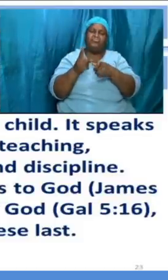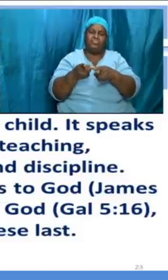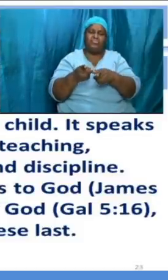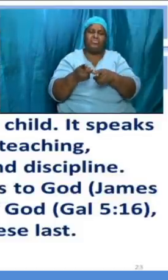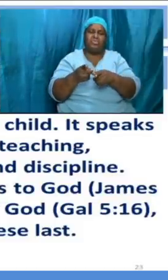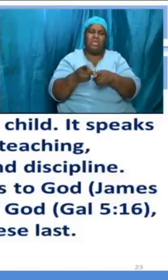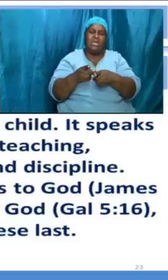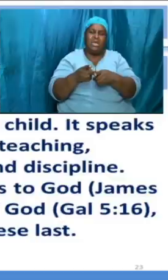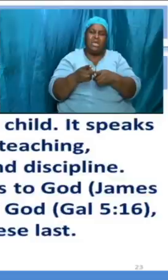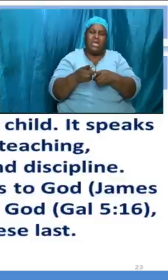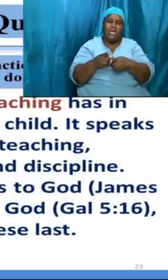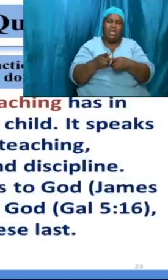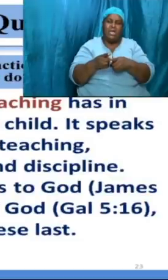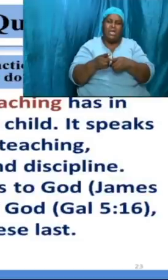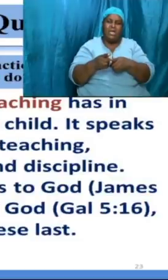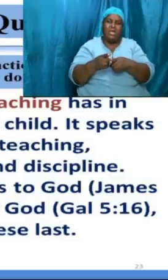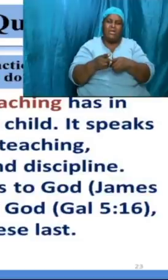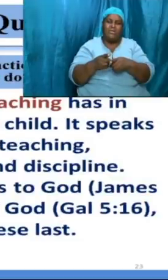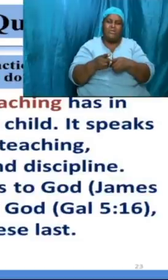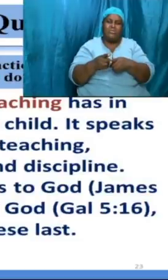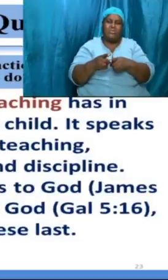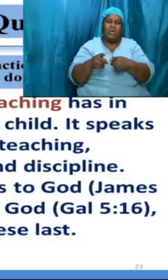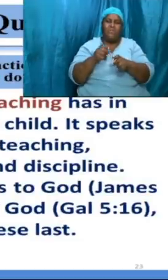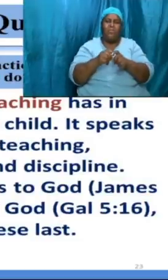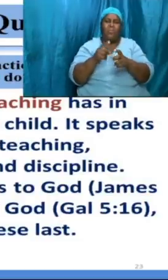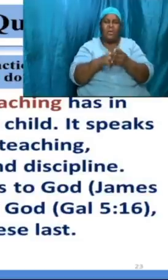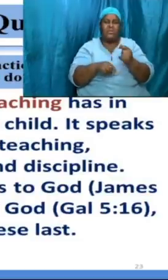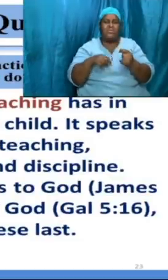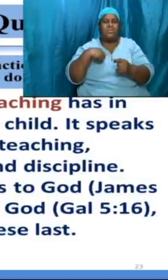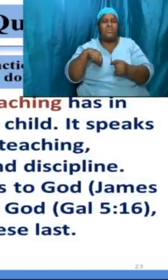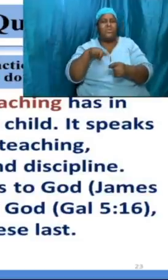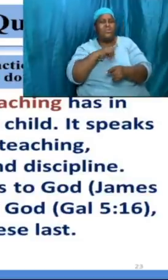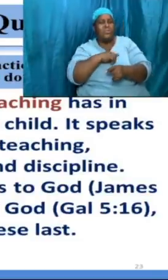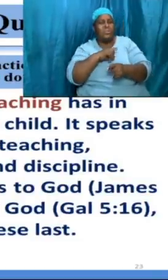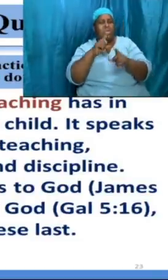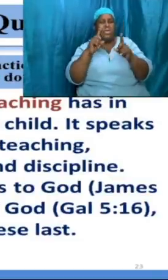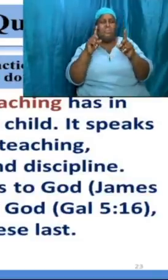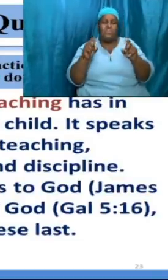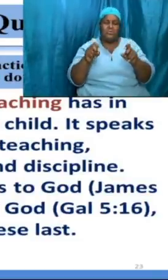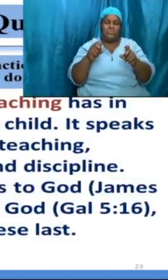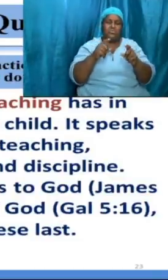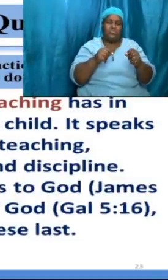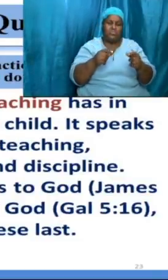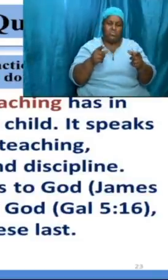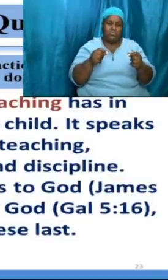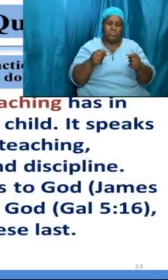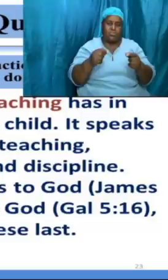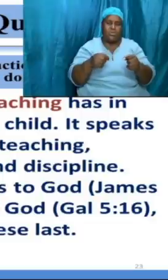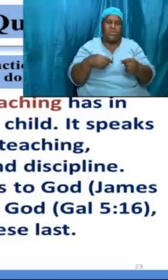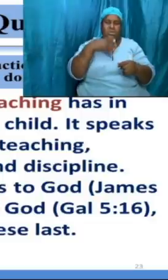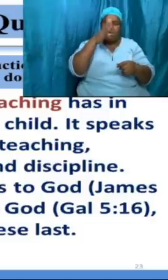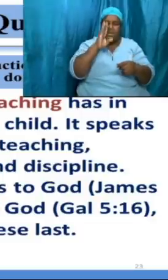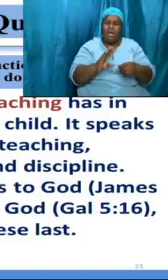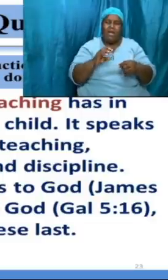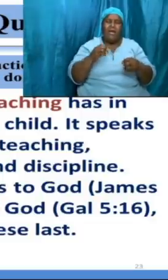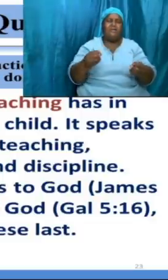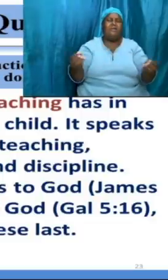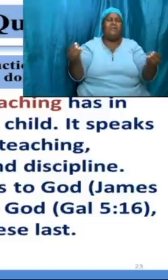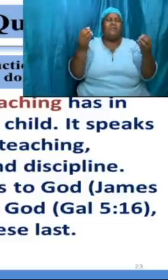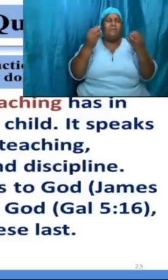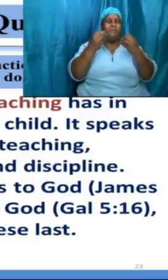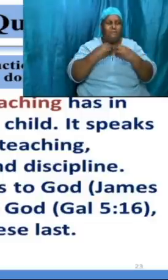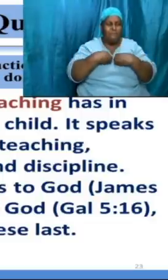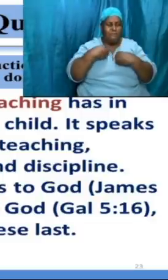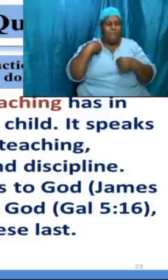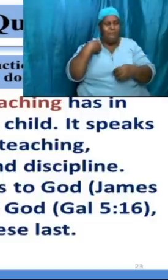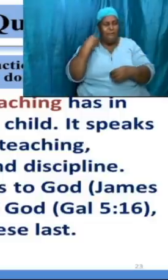all saints of god have the capacity capacity inside of us we have that potential simply because we